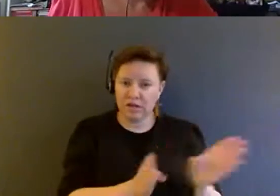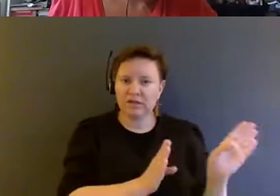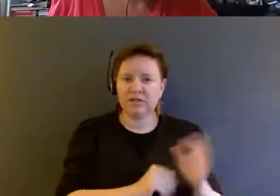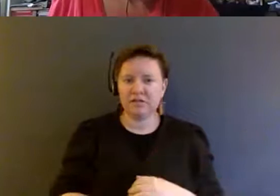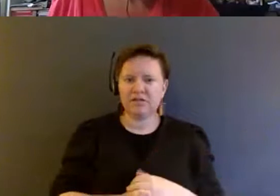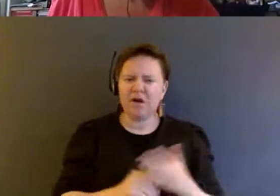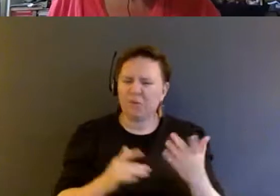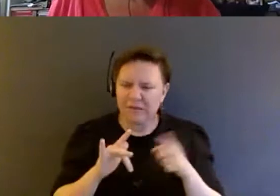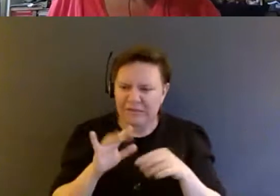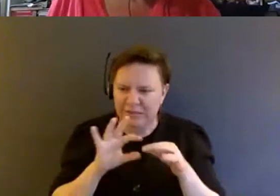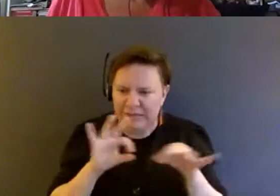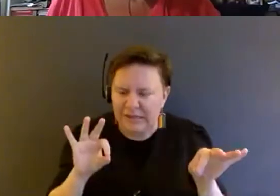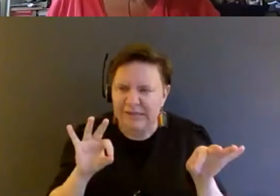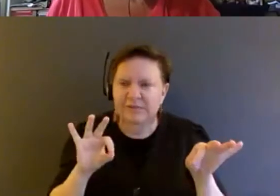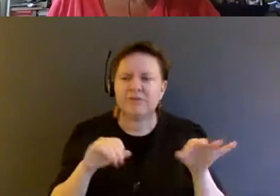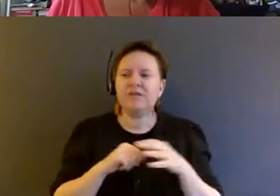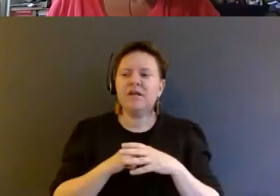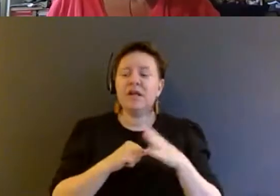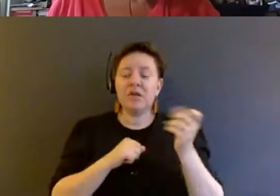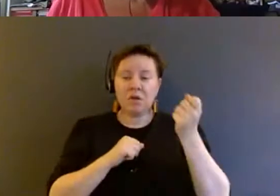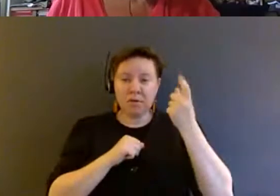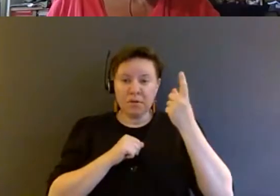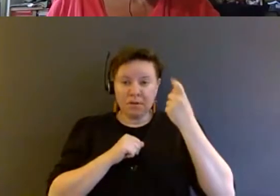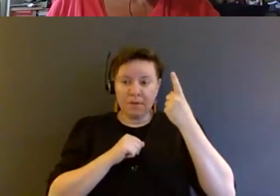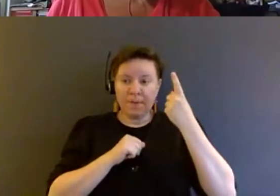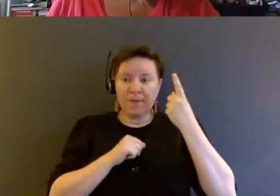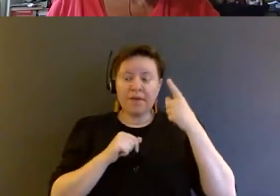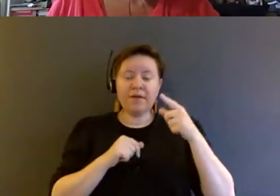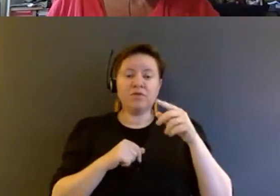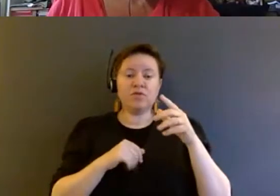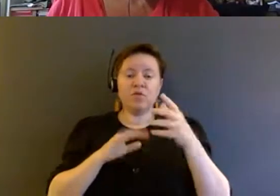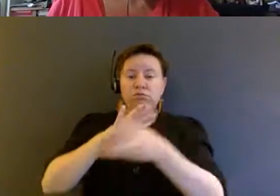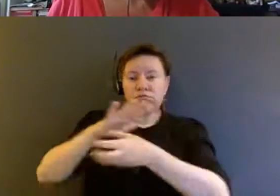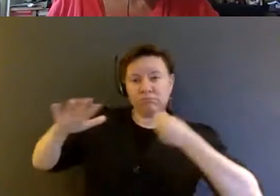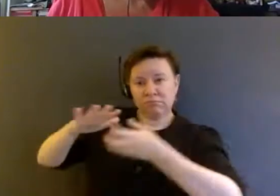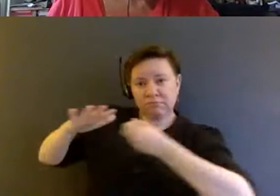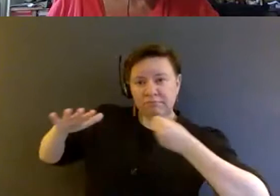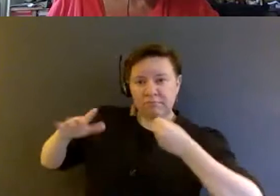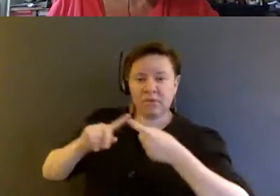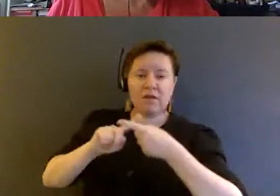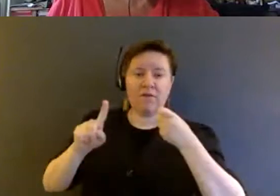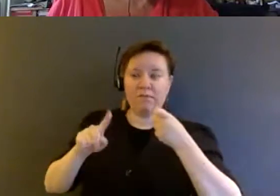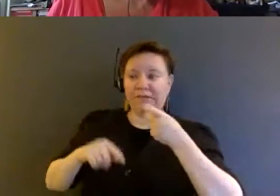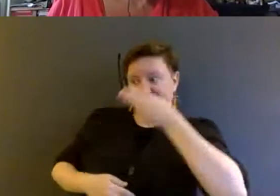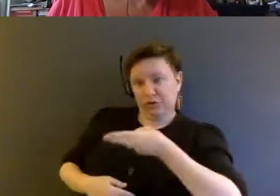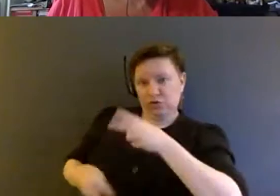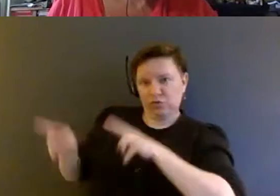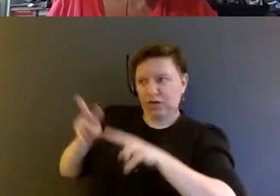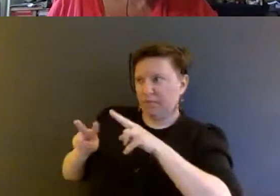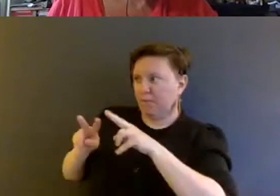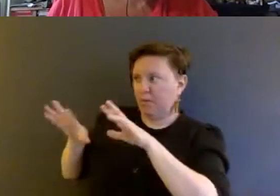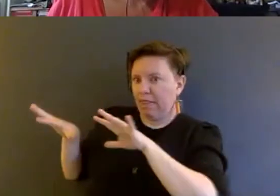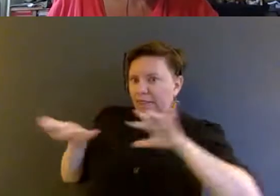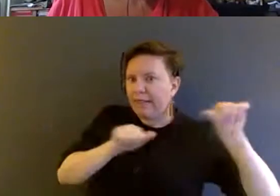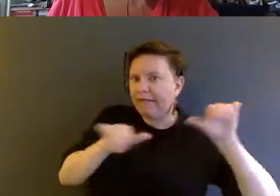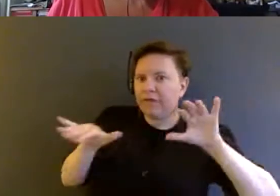sentence. By understanding deinstitutionalization as a history of abolitionist practices,